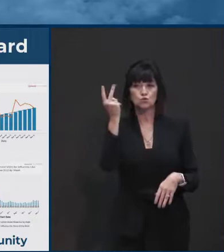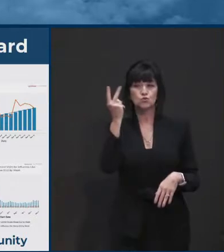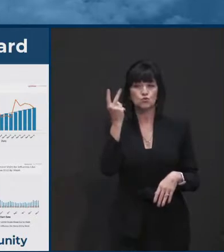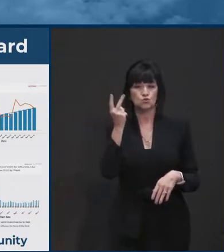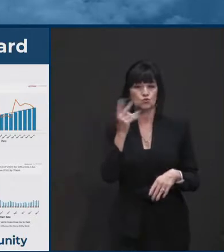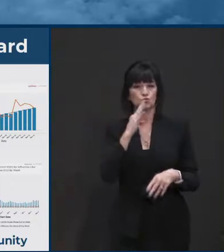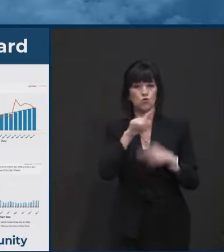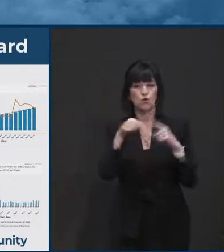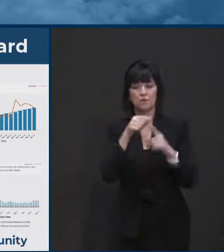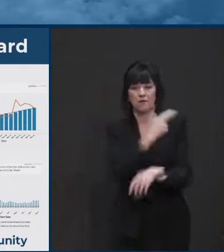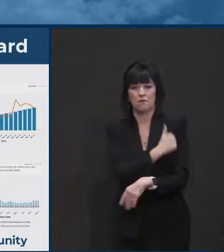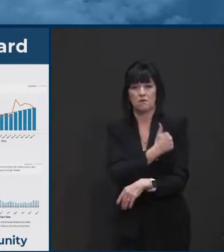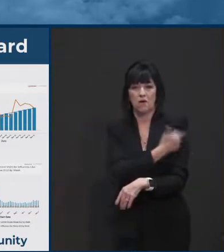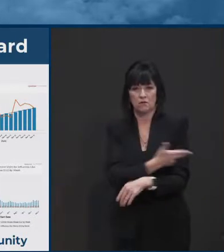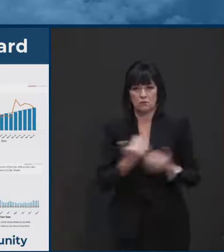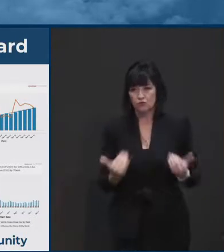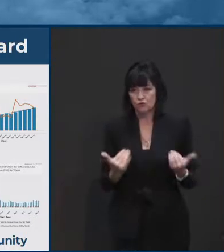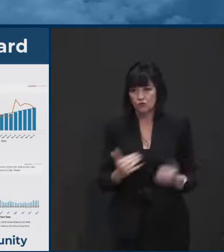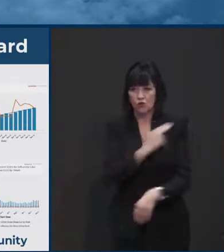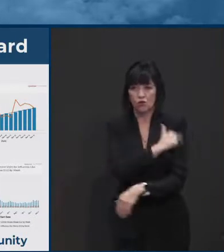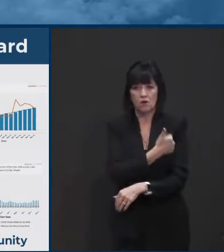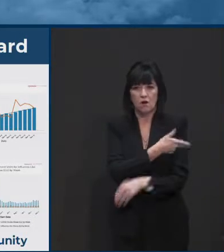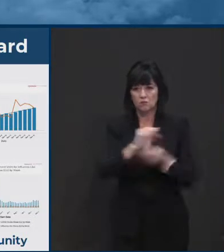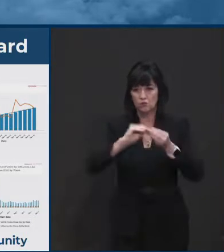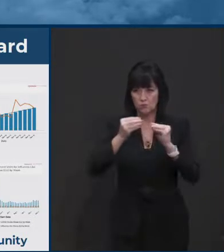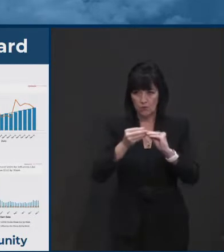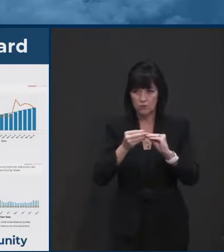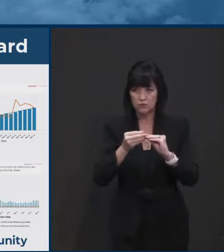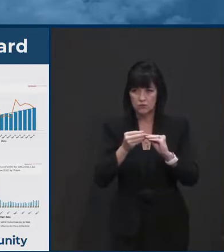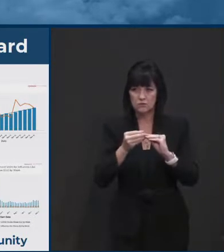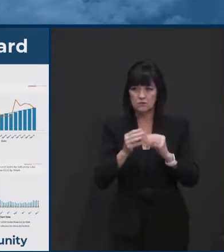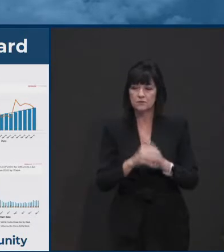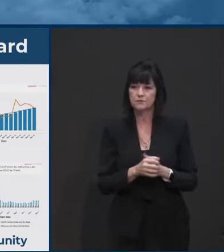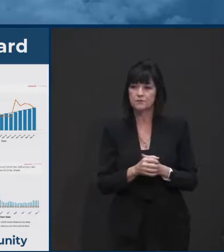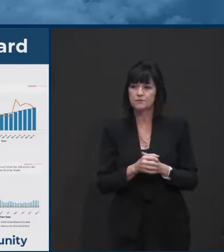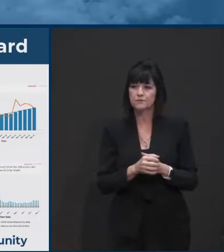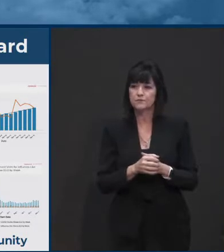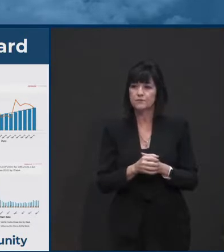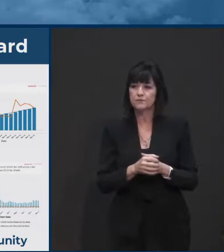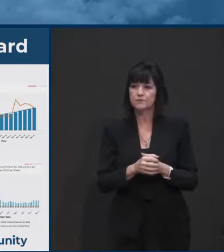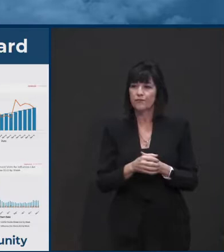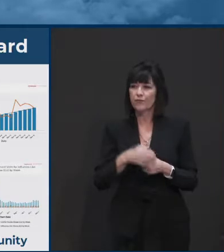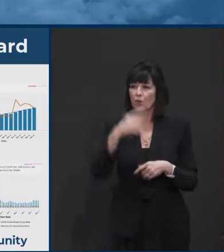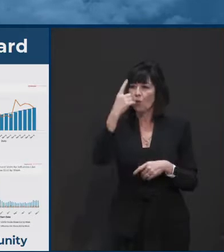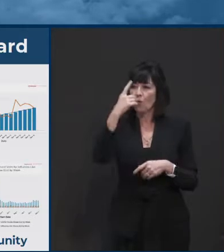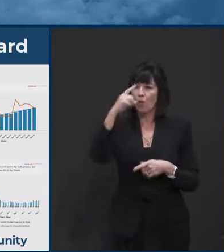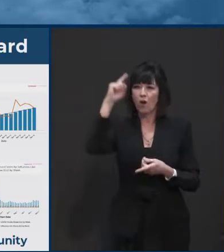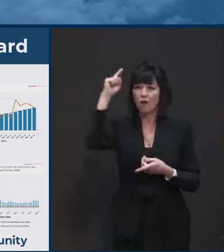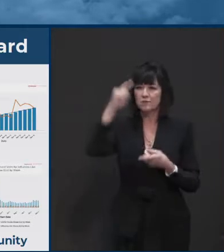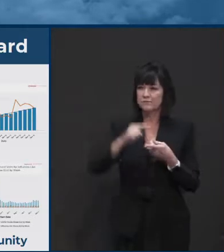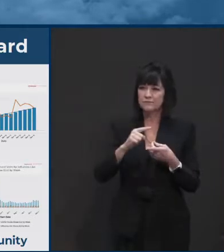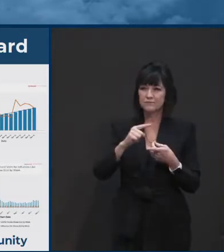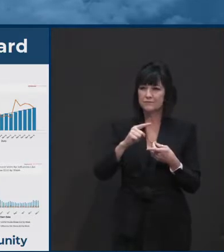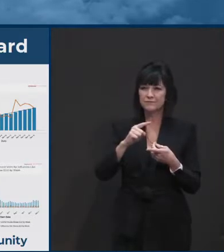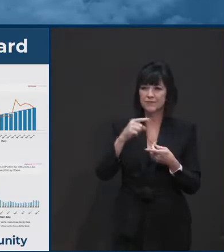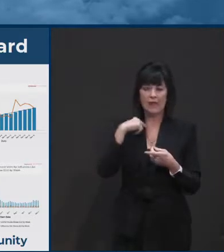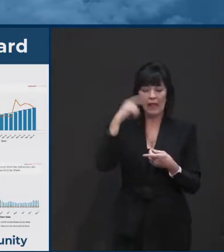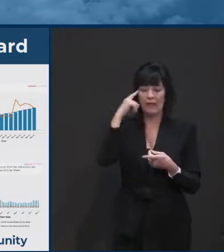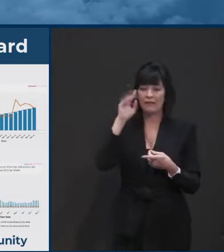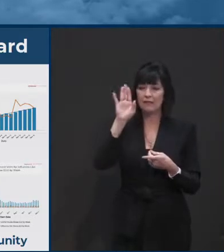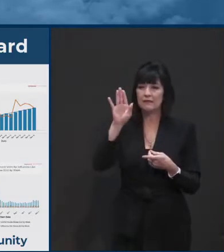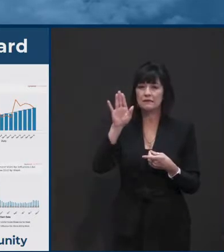trend in current hospitalizations up. A little data glitch there with the one bar that's below the, quite a bit below the line.